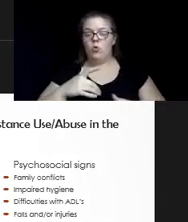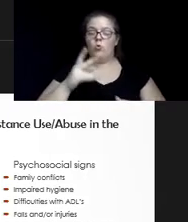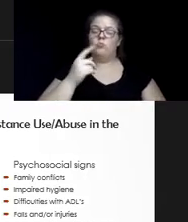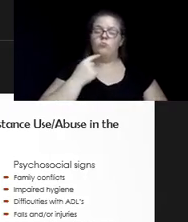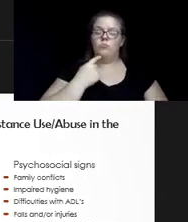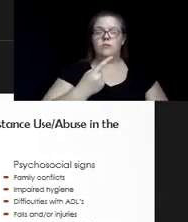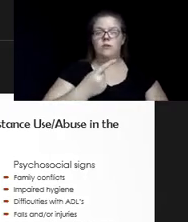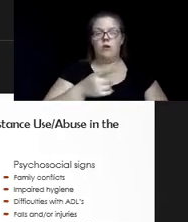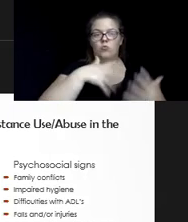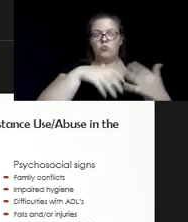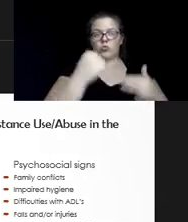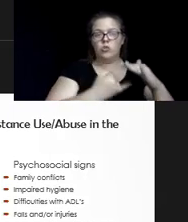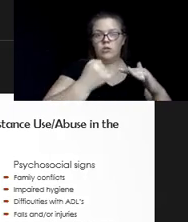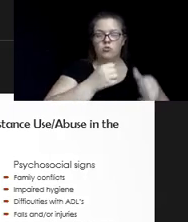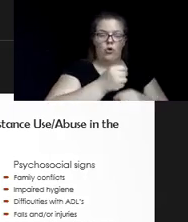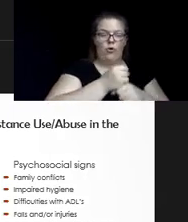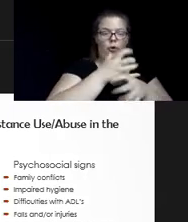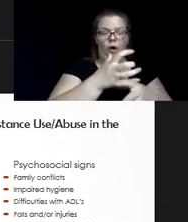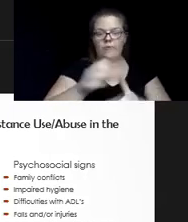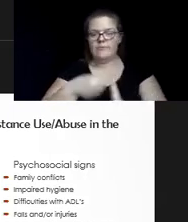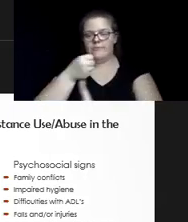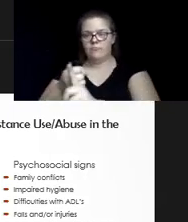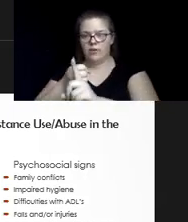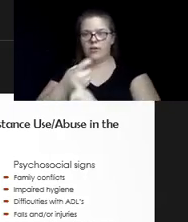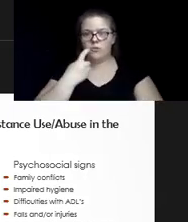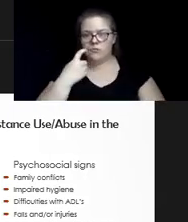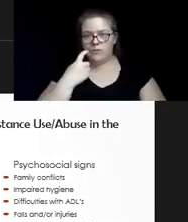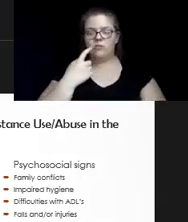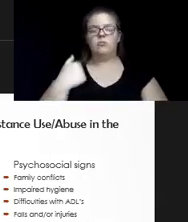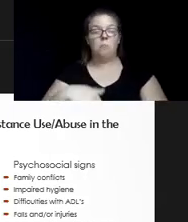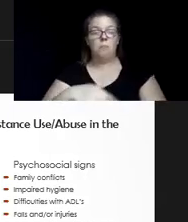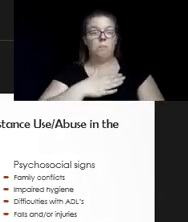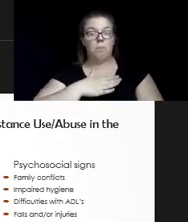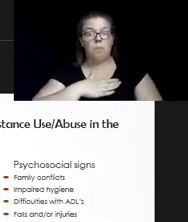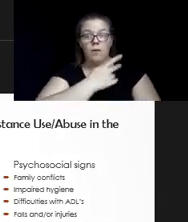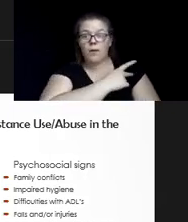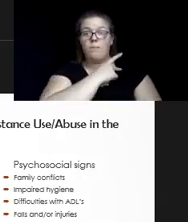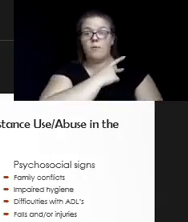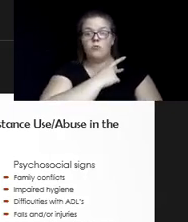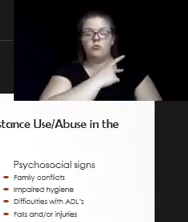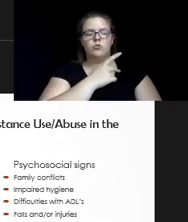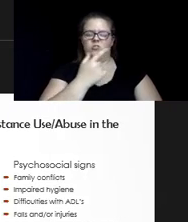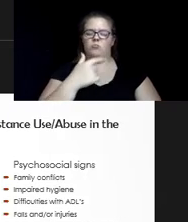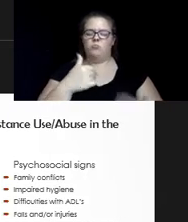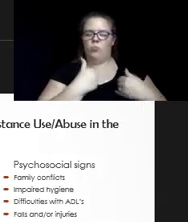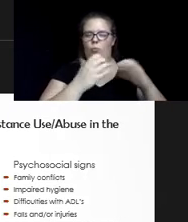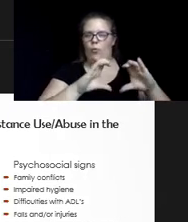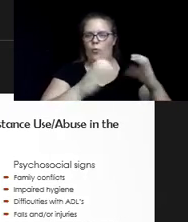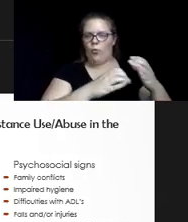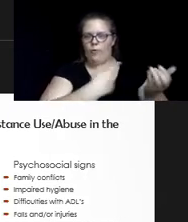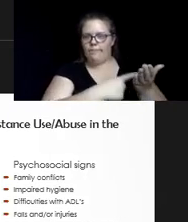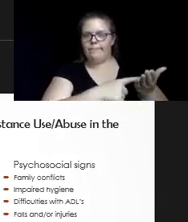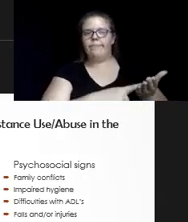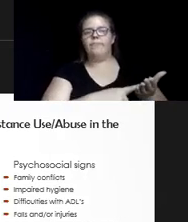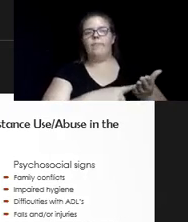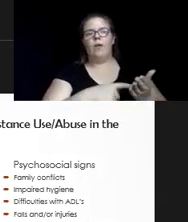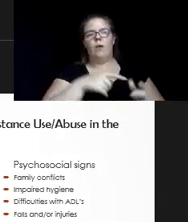addiction. And I know for my patients, um, they, they were telling me when we were talking on the group line about triggers before